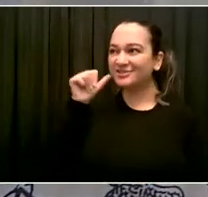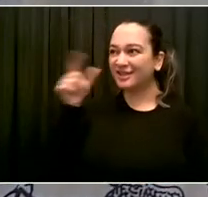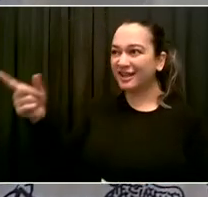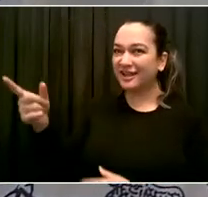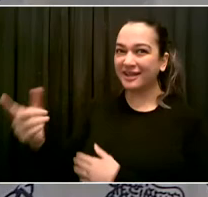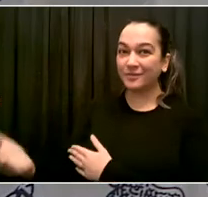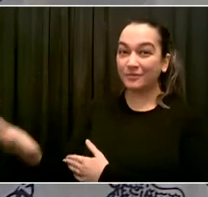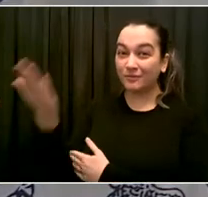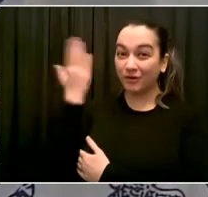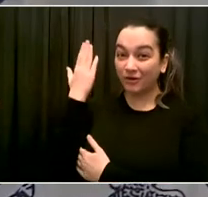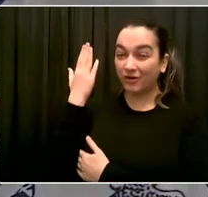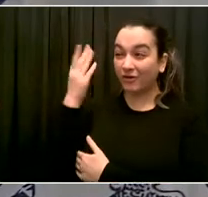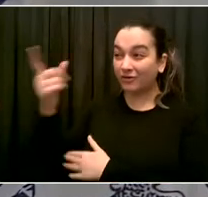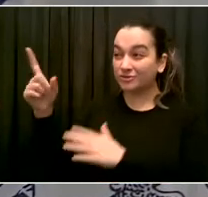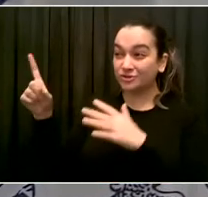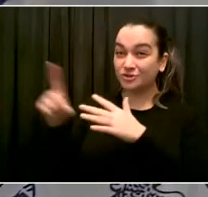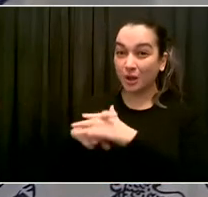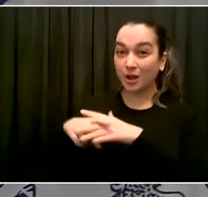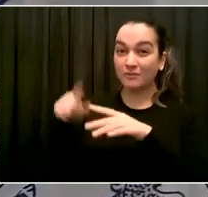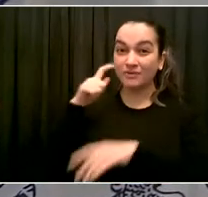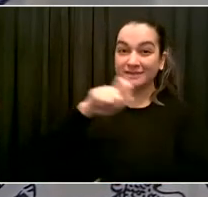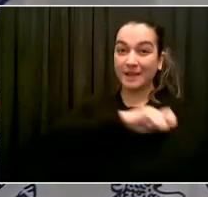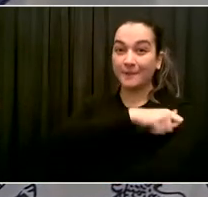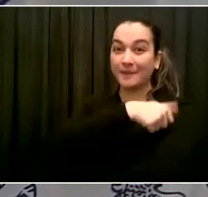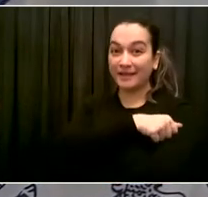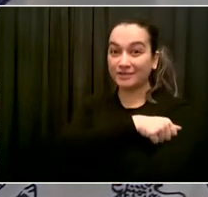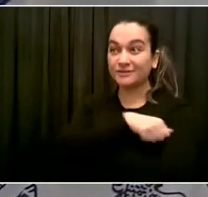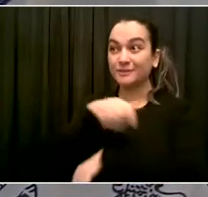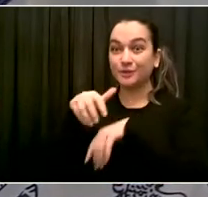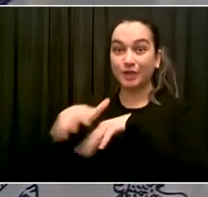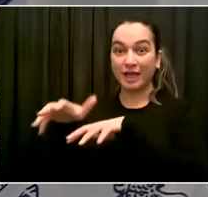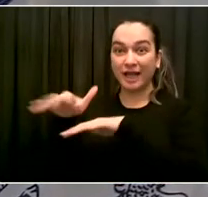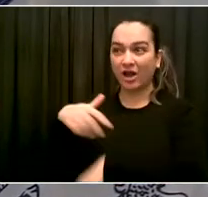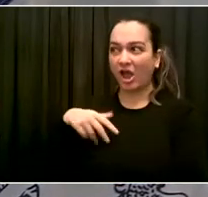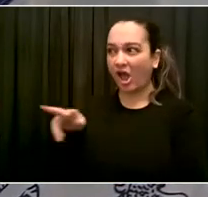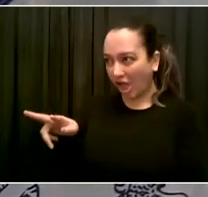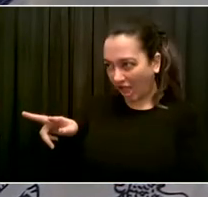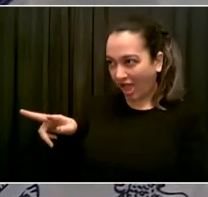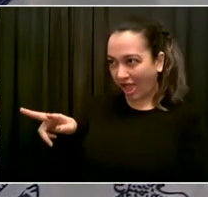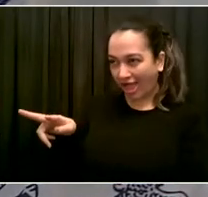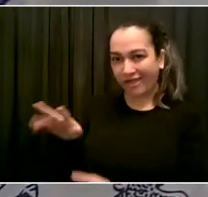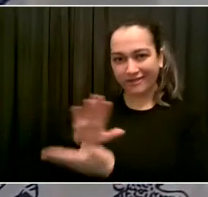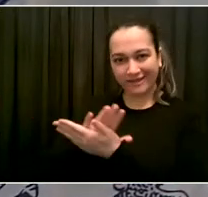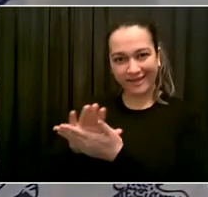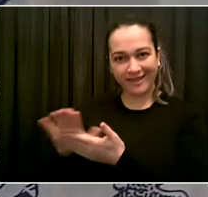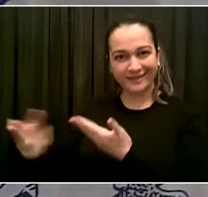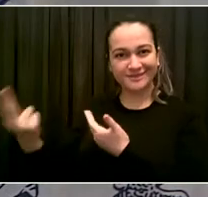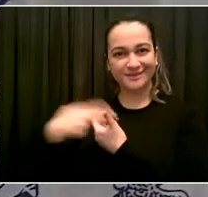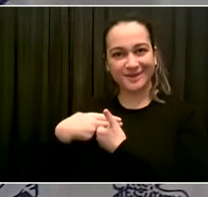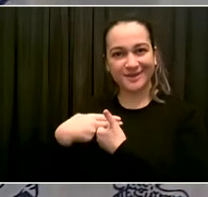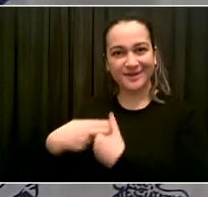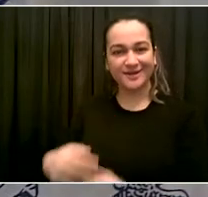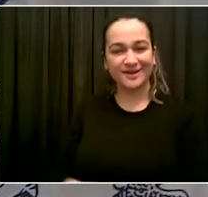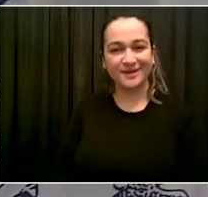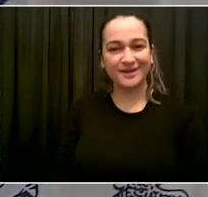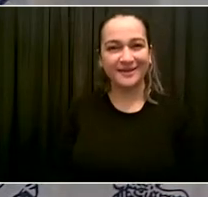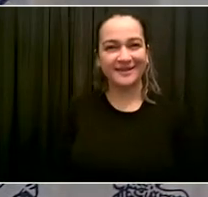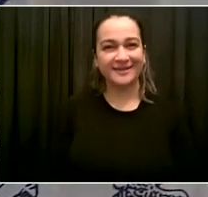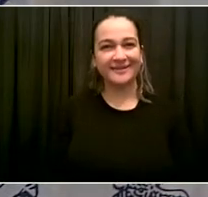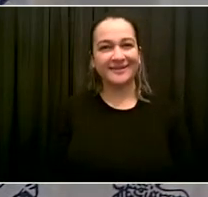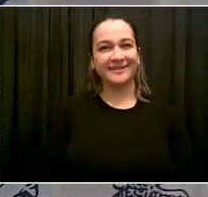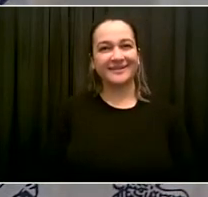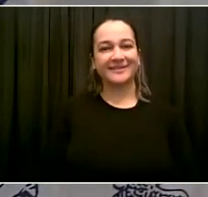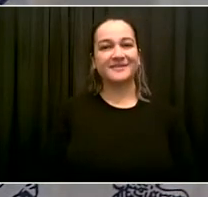year, of course. So, yeah, as far as the vaccination goes, Governor Cuomo got vaccinated yesterday in Harlem. You're getting